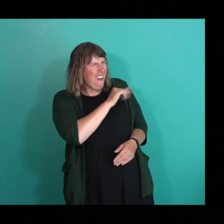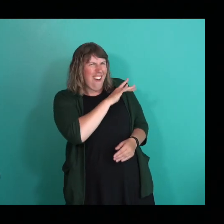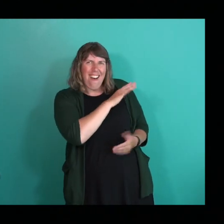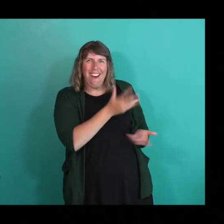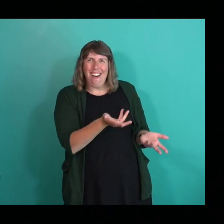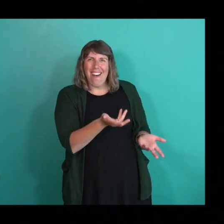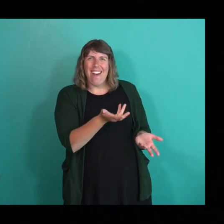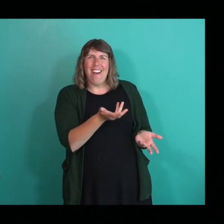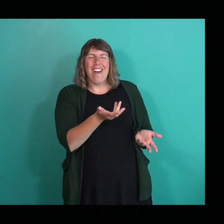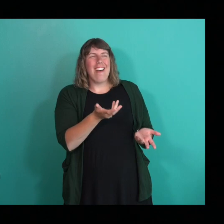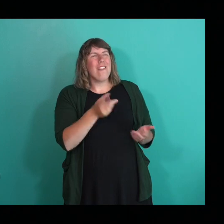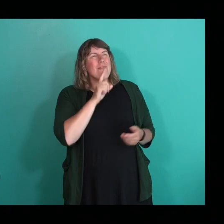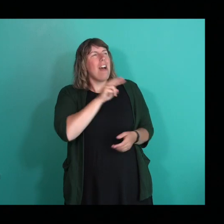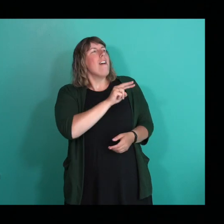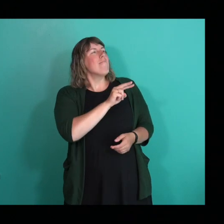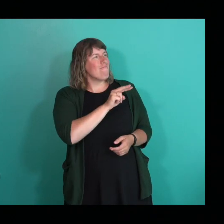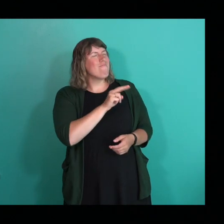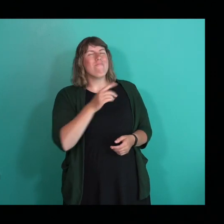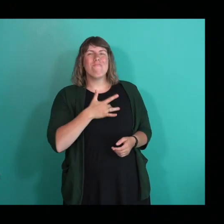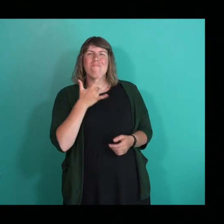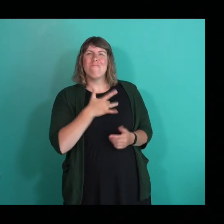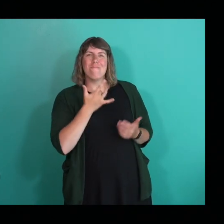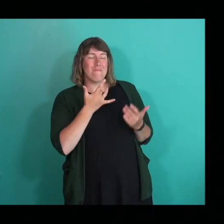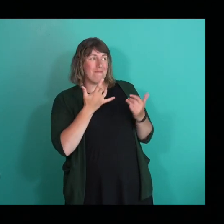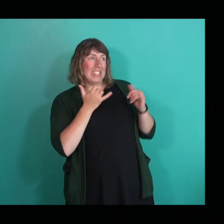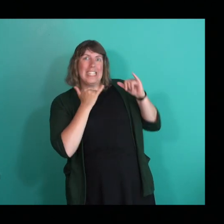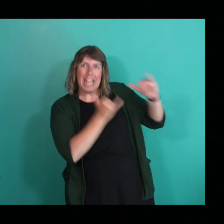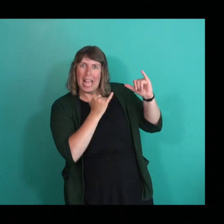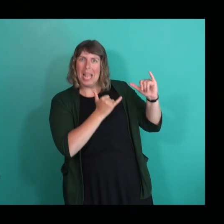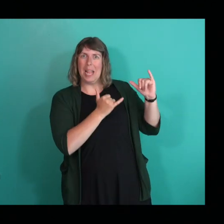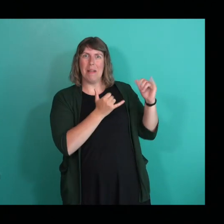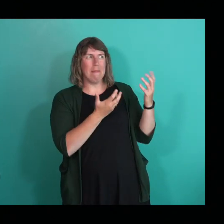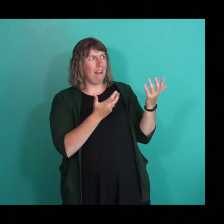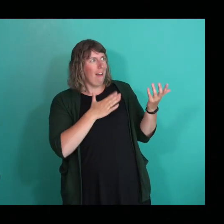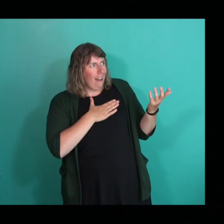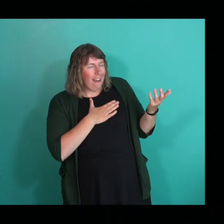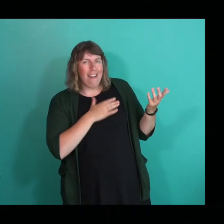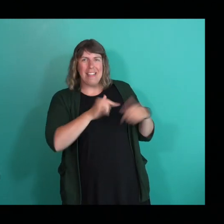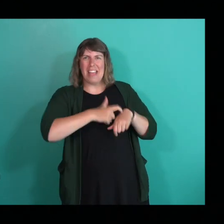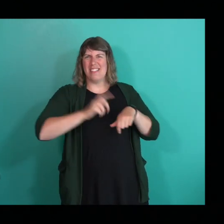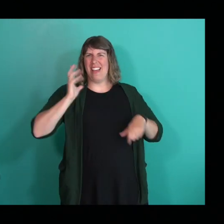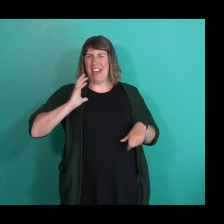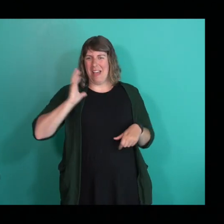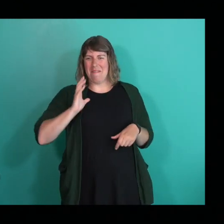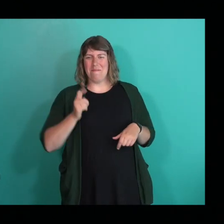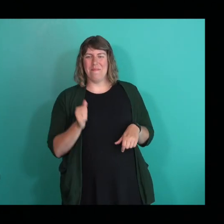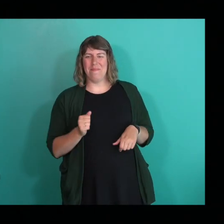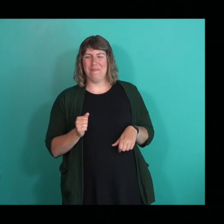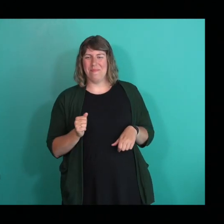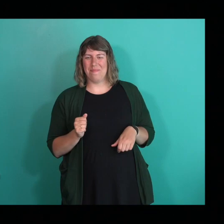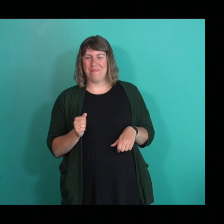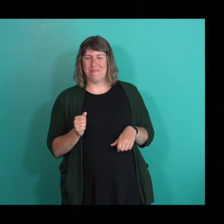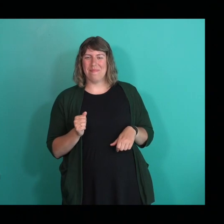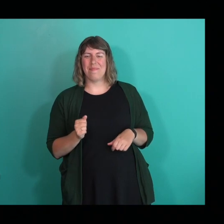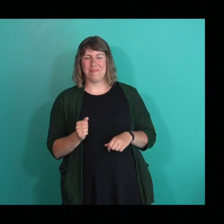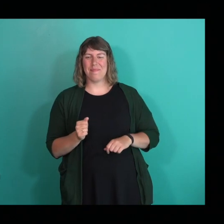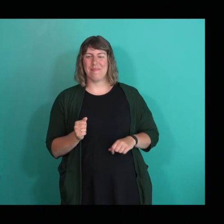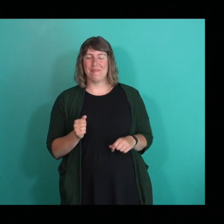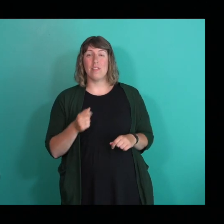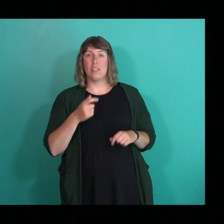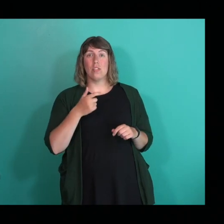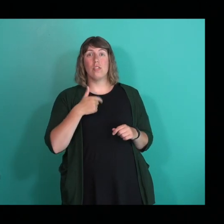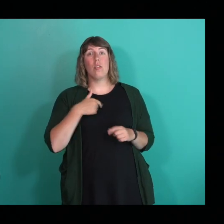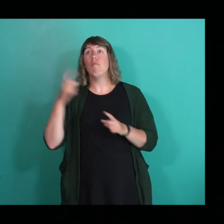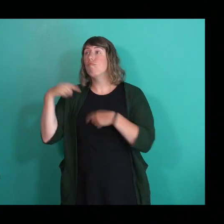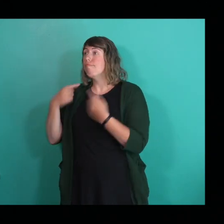affirming to see someone that was like similar to me at the time. And I just like didn't know how much I needed to